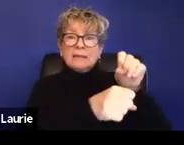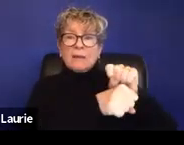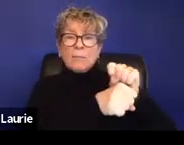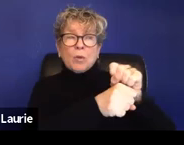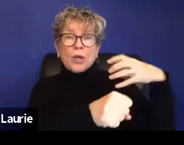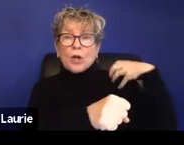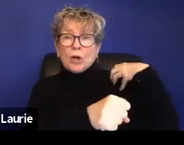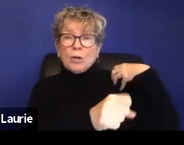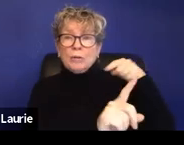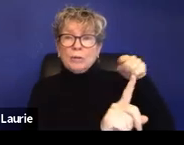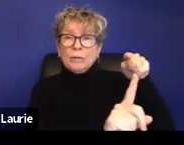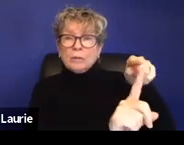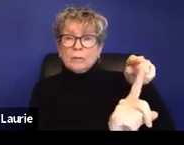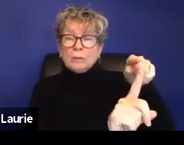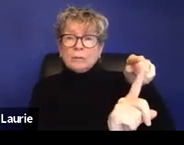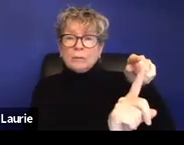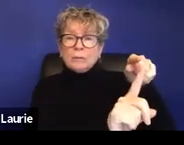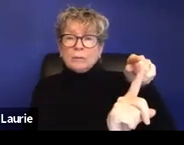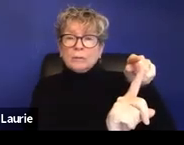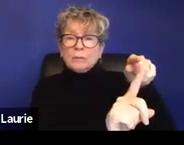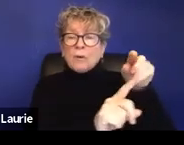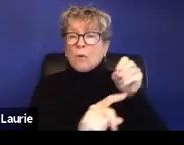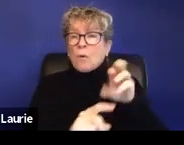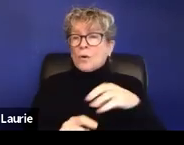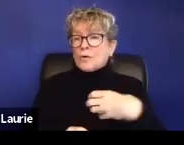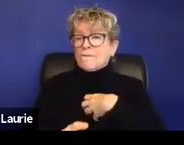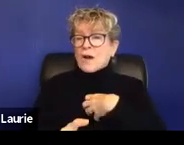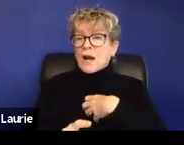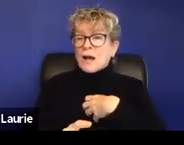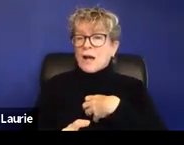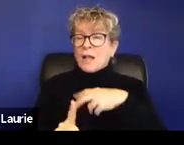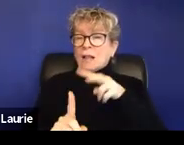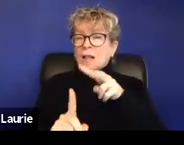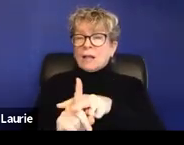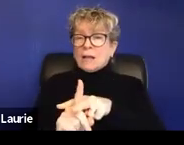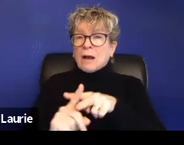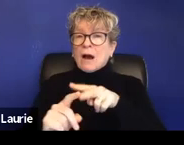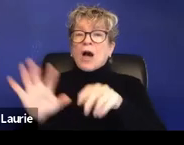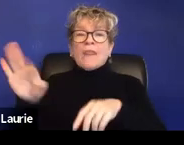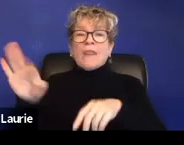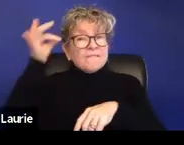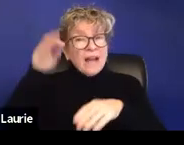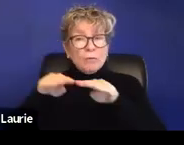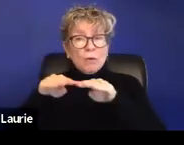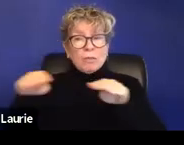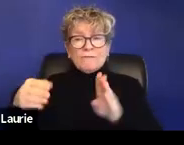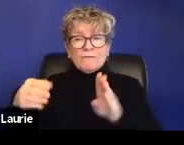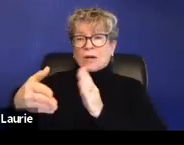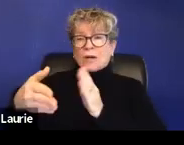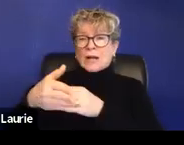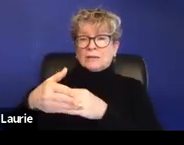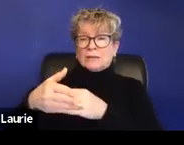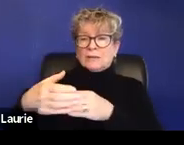file a complaint at the, um, federal level against your employer, it really, there are